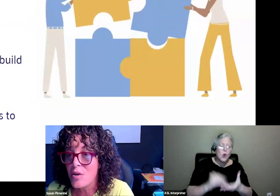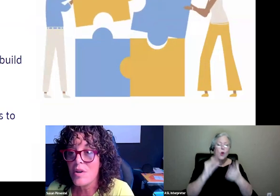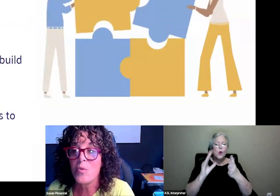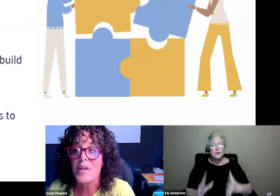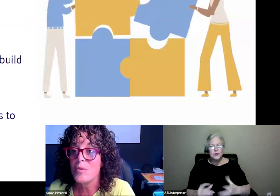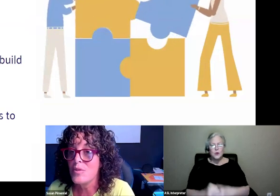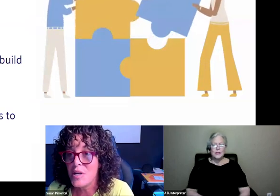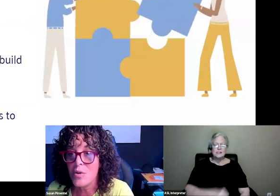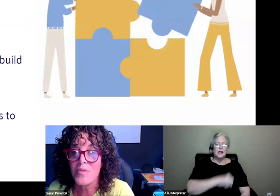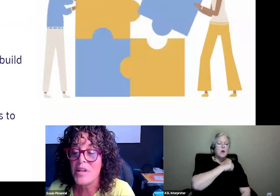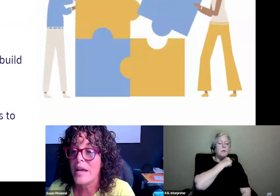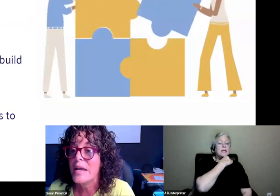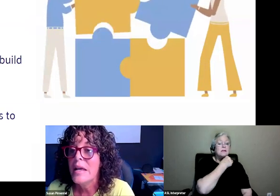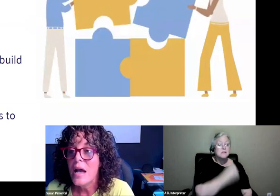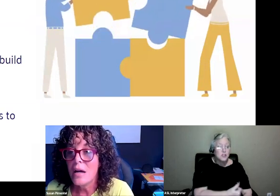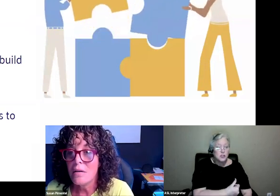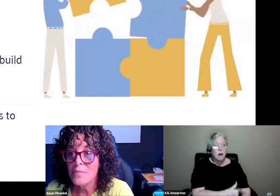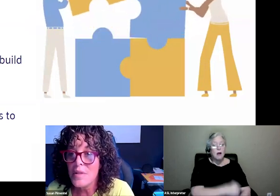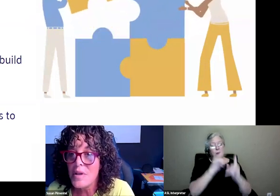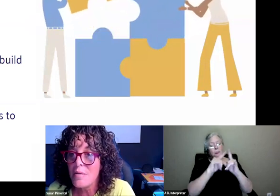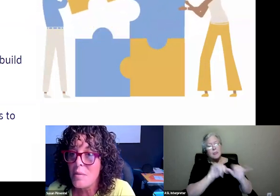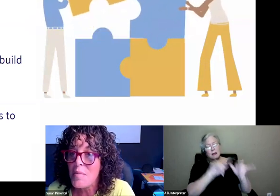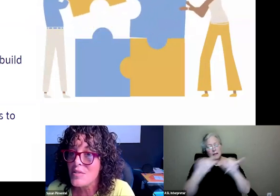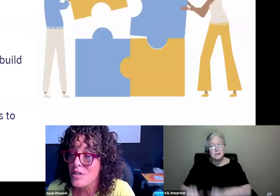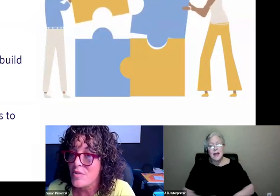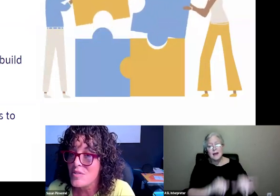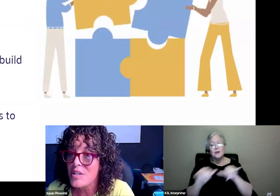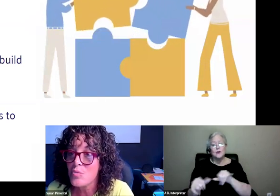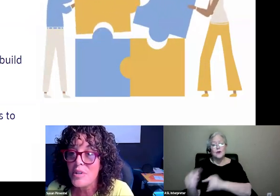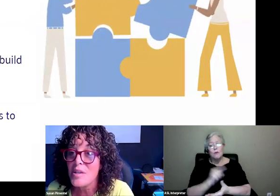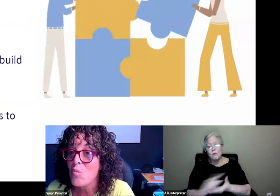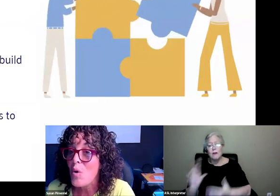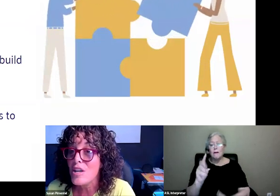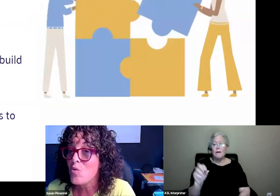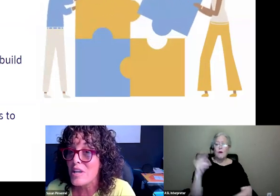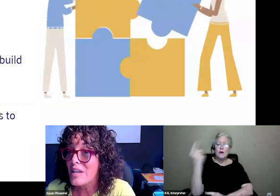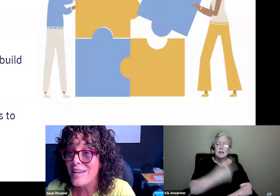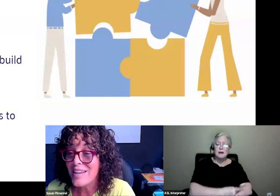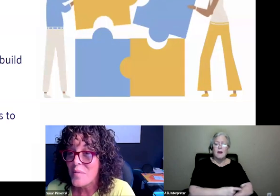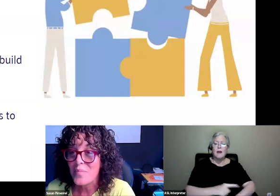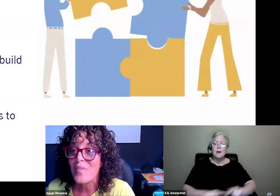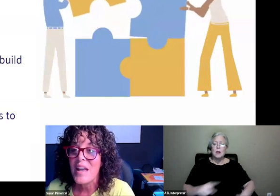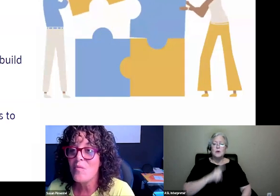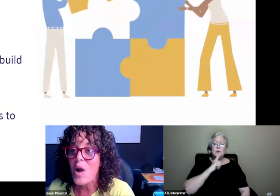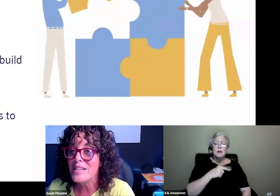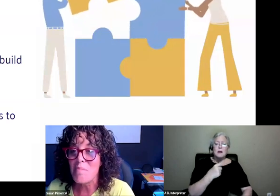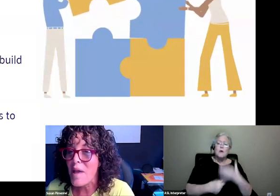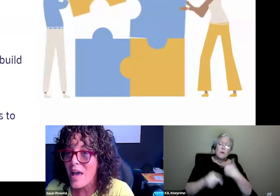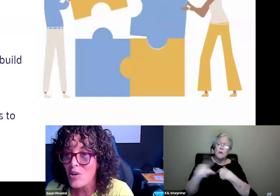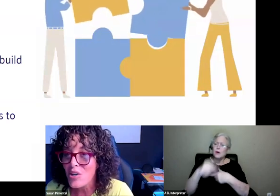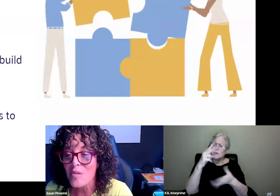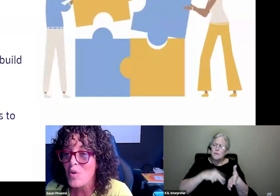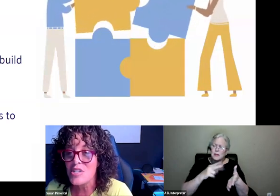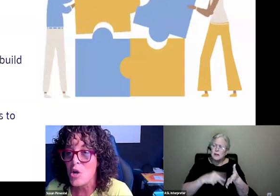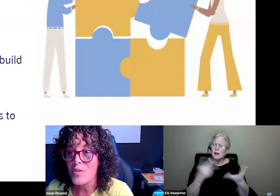not the standard of the week or the standard of the day that makes a difference. It's really, what are you reading? And why does it